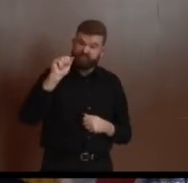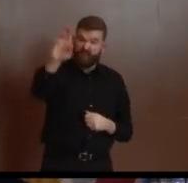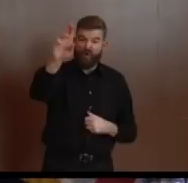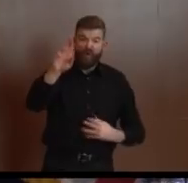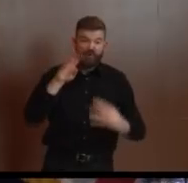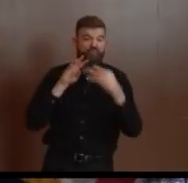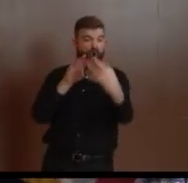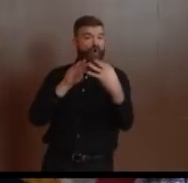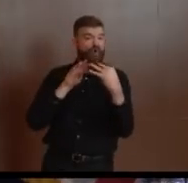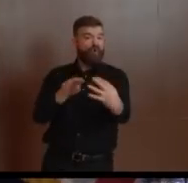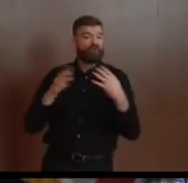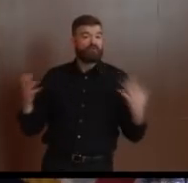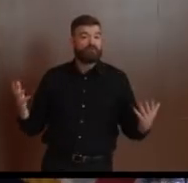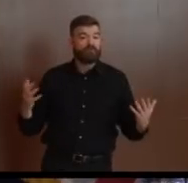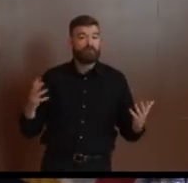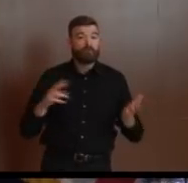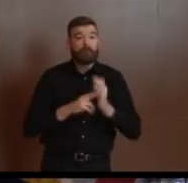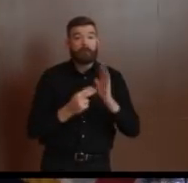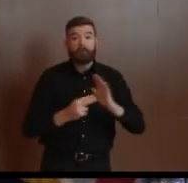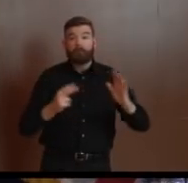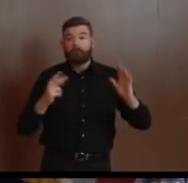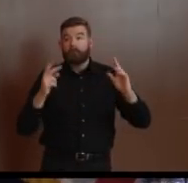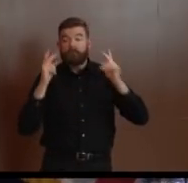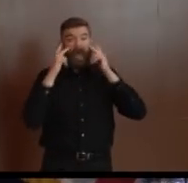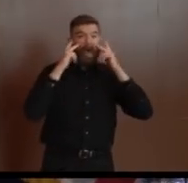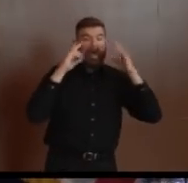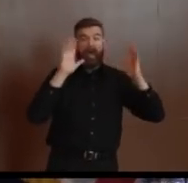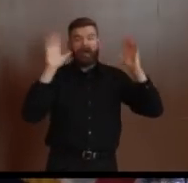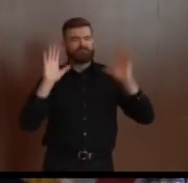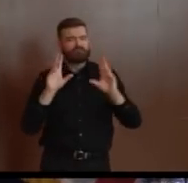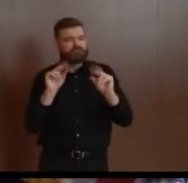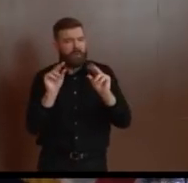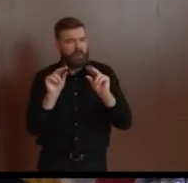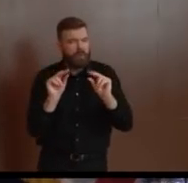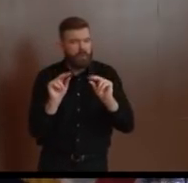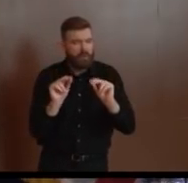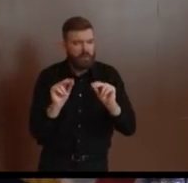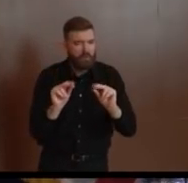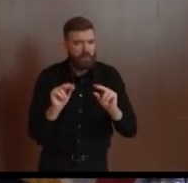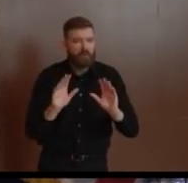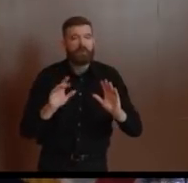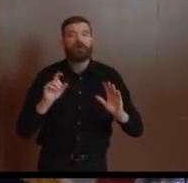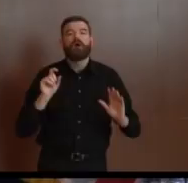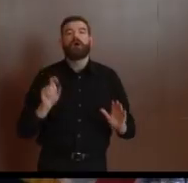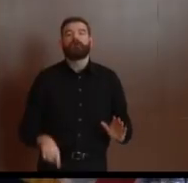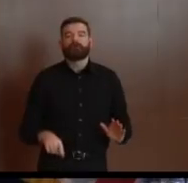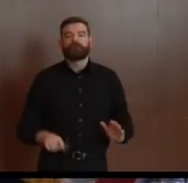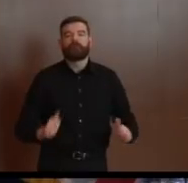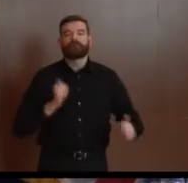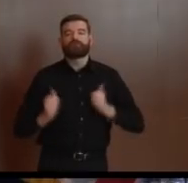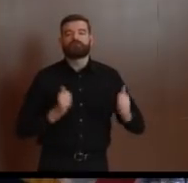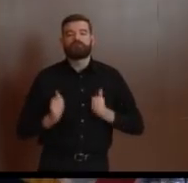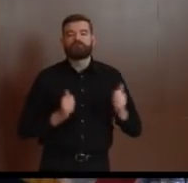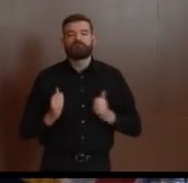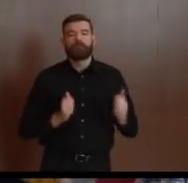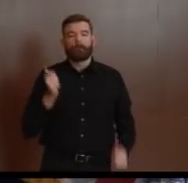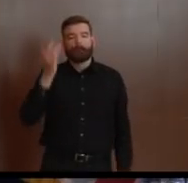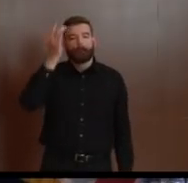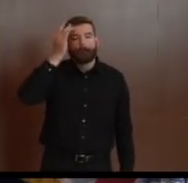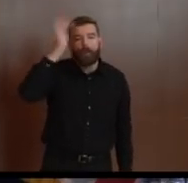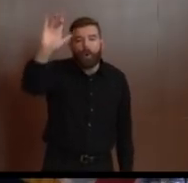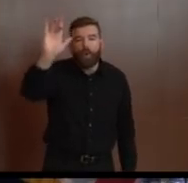but because you're aggressive. You're smart. You're proactive. You shoot straight with each other. You've got courage.